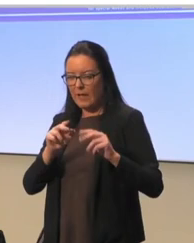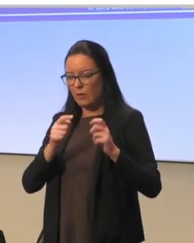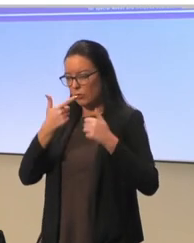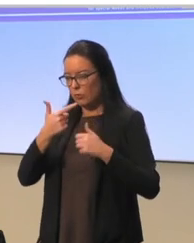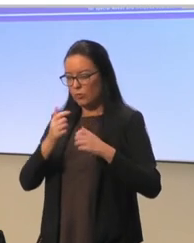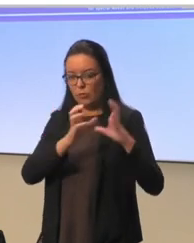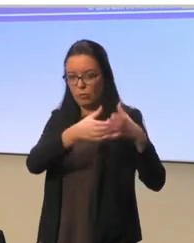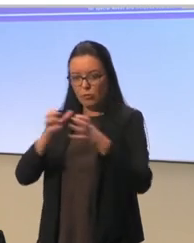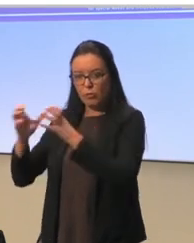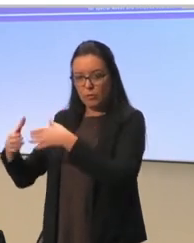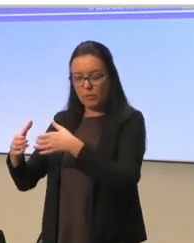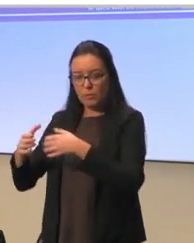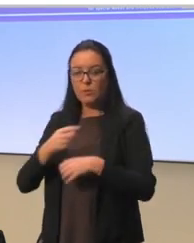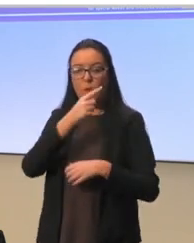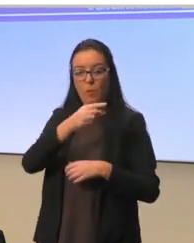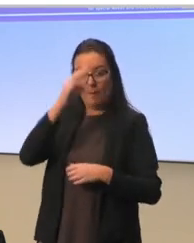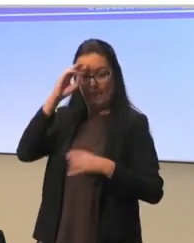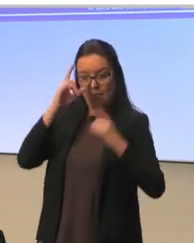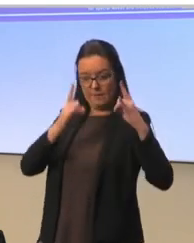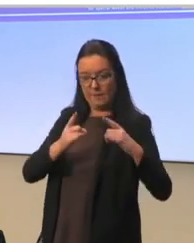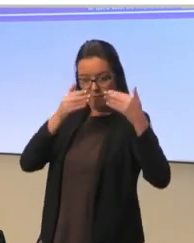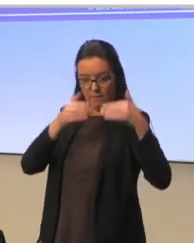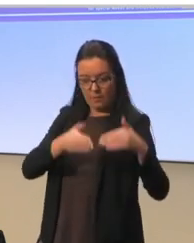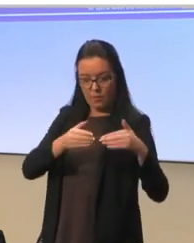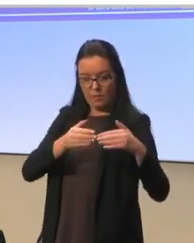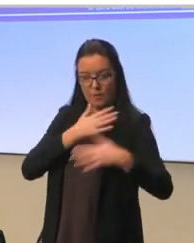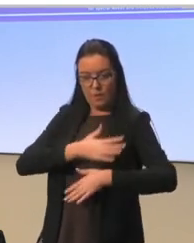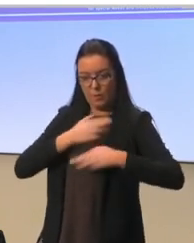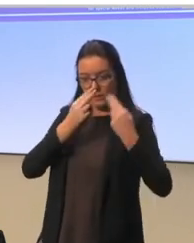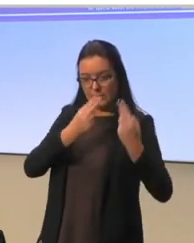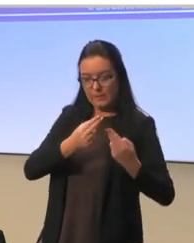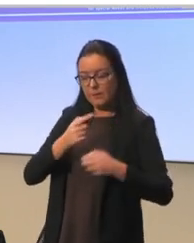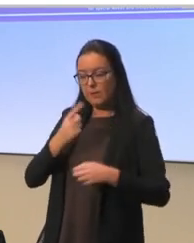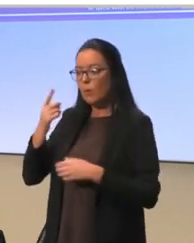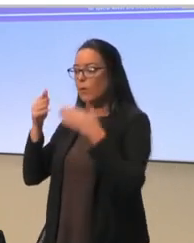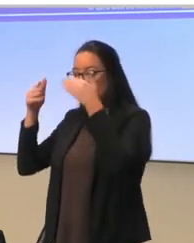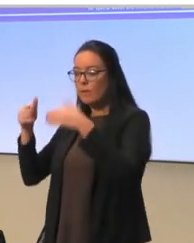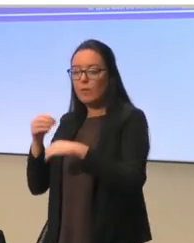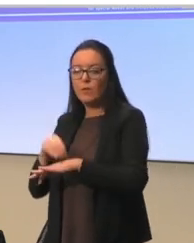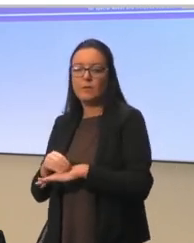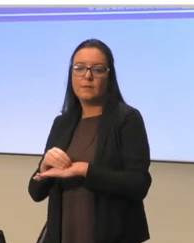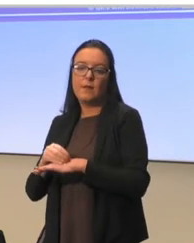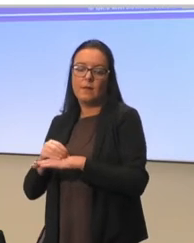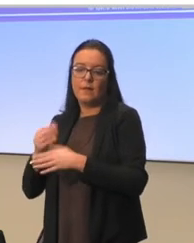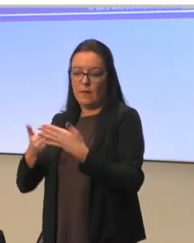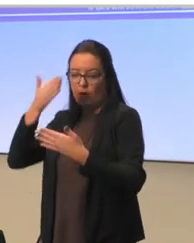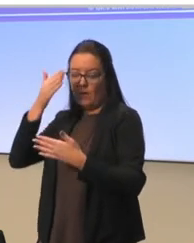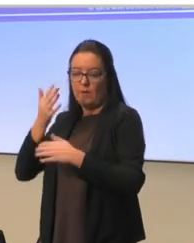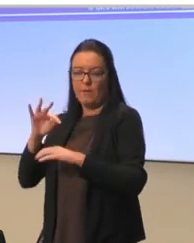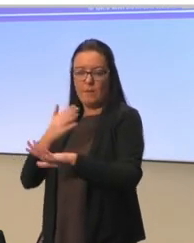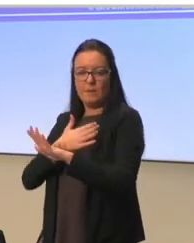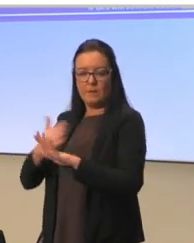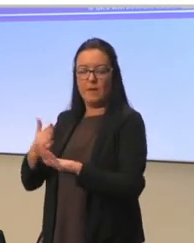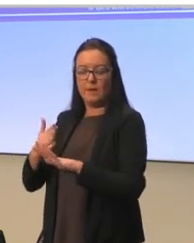country groups. One working on mental health and social emotional needs, and the other one on learning loss for the start. And we have